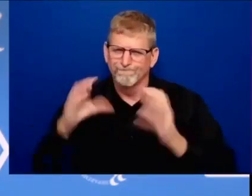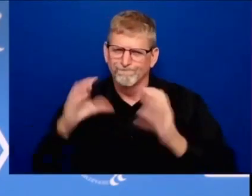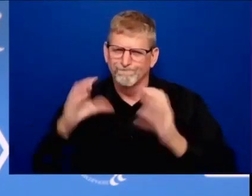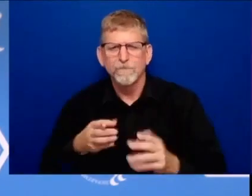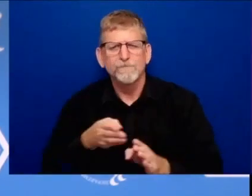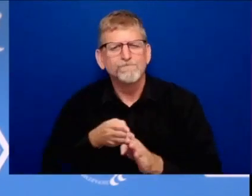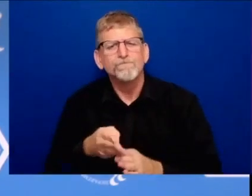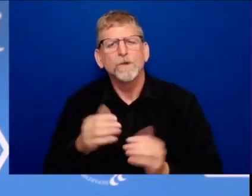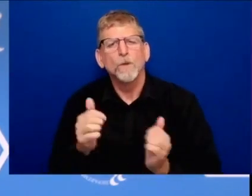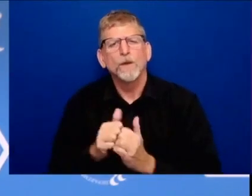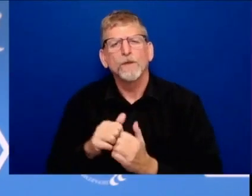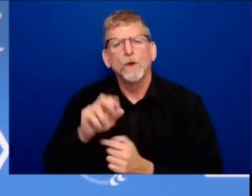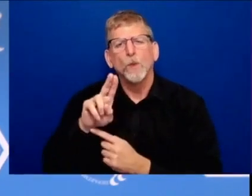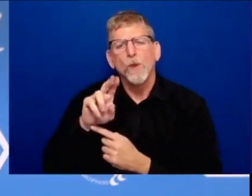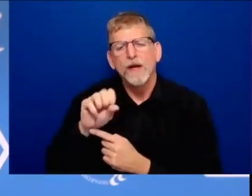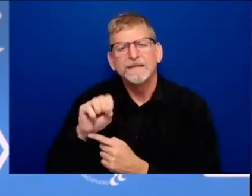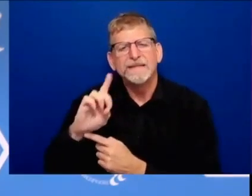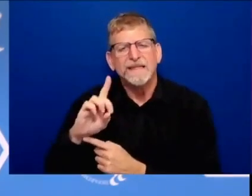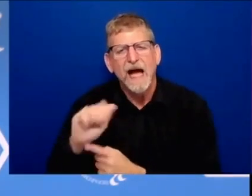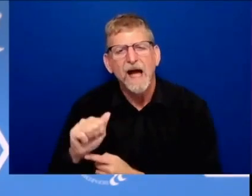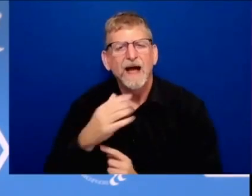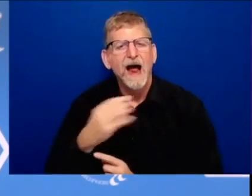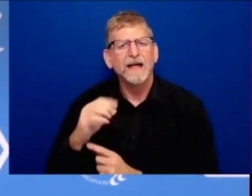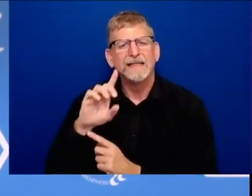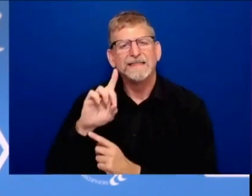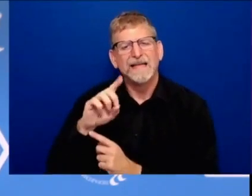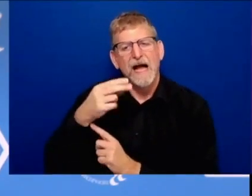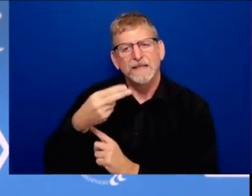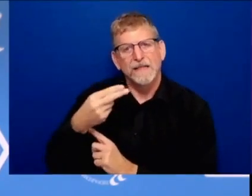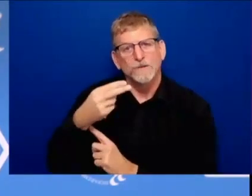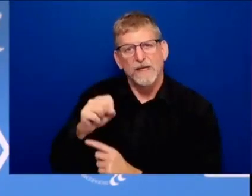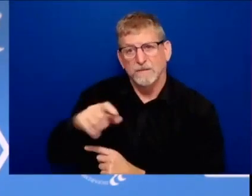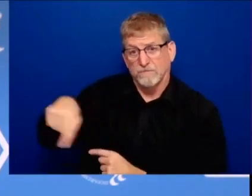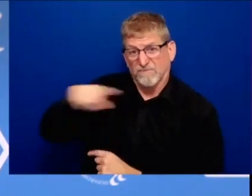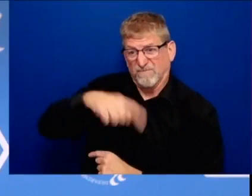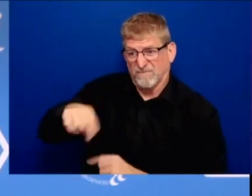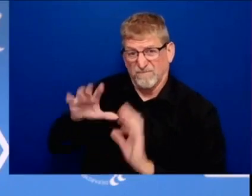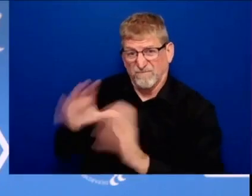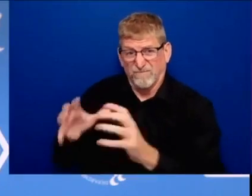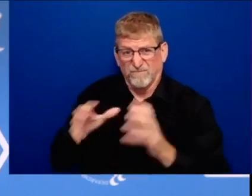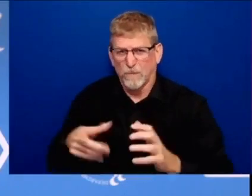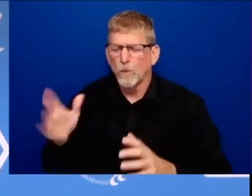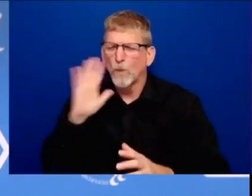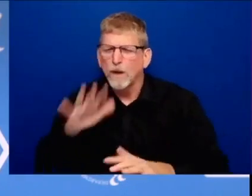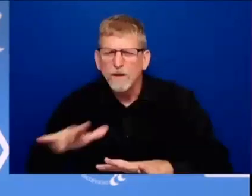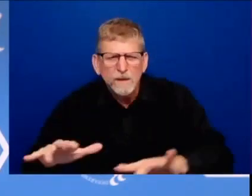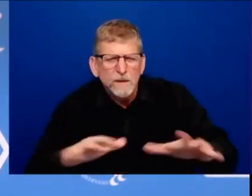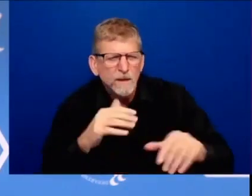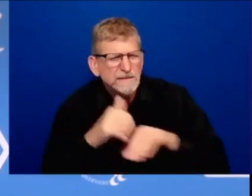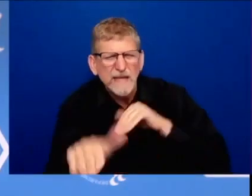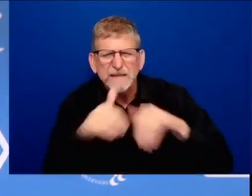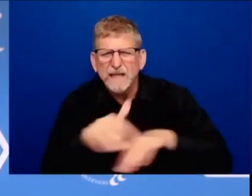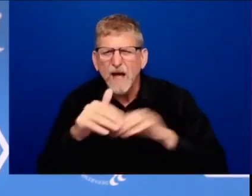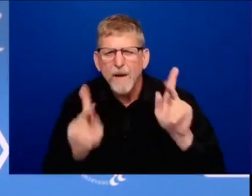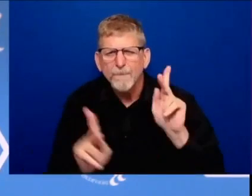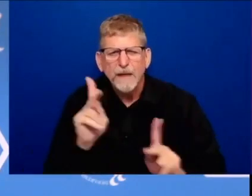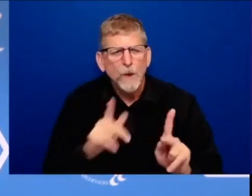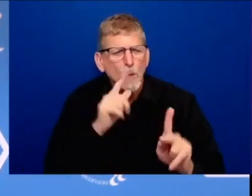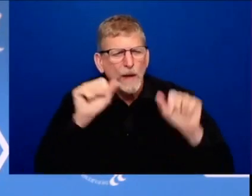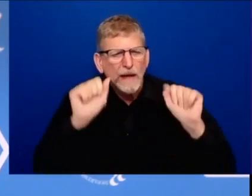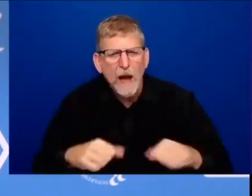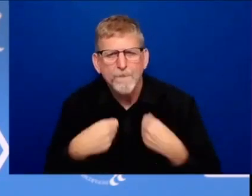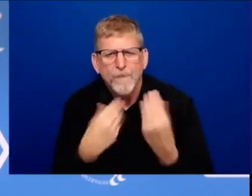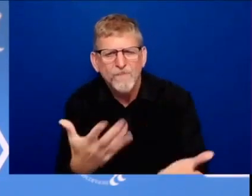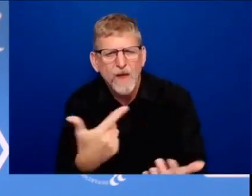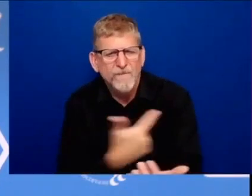vaccinators to make sure it gets in people's arms when i got to office there was no federal plan none